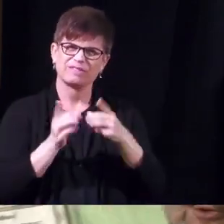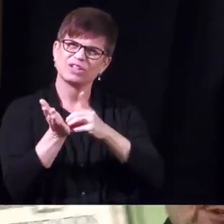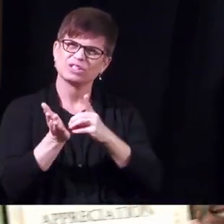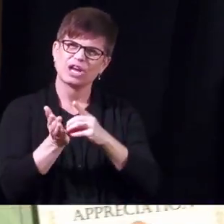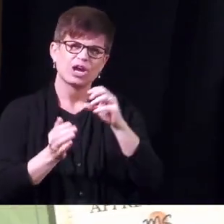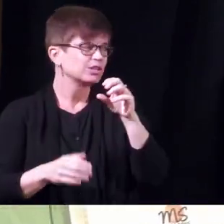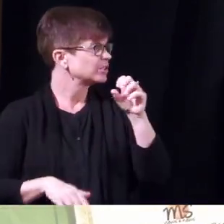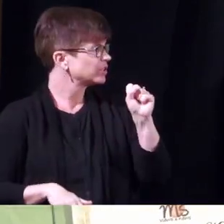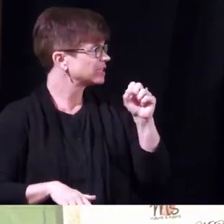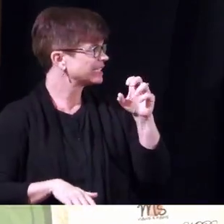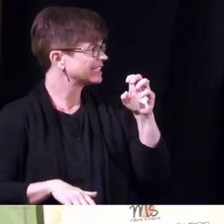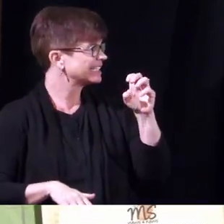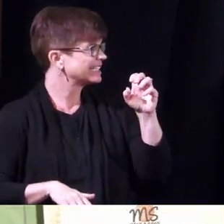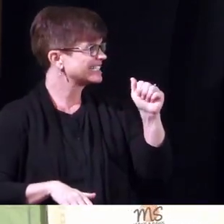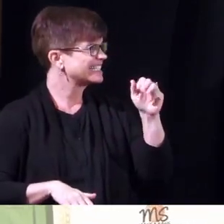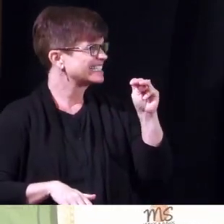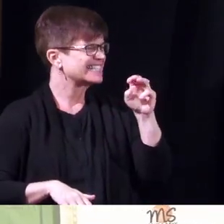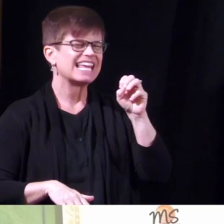photographers out there